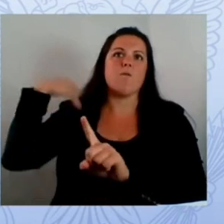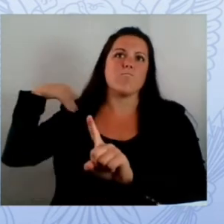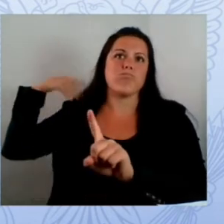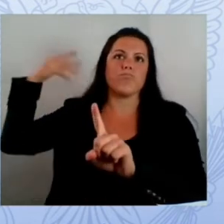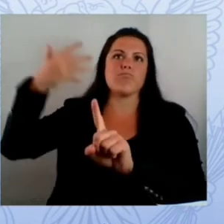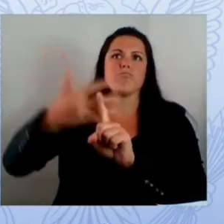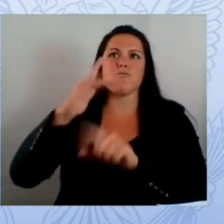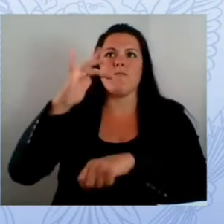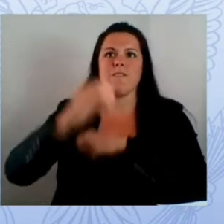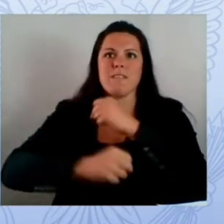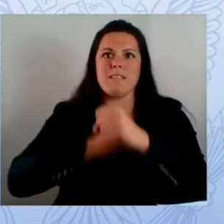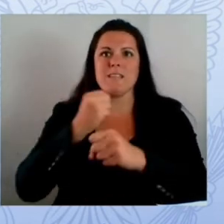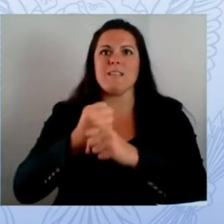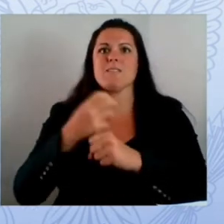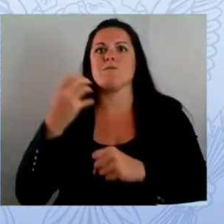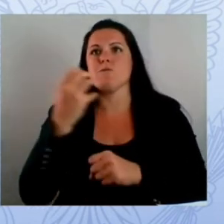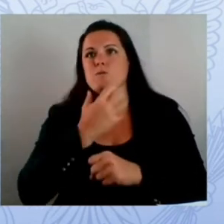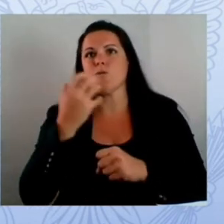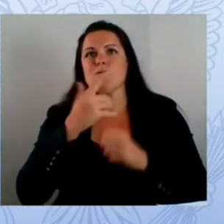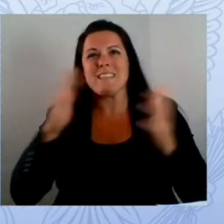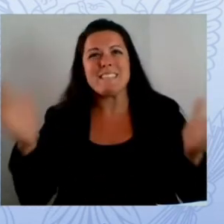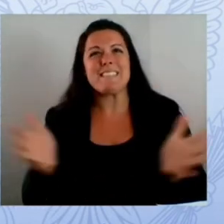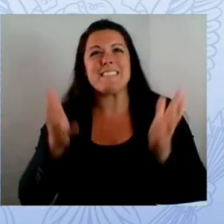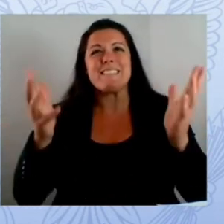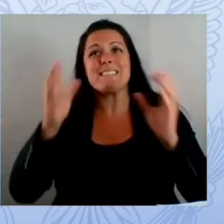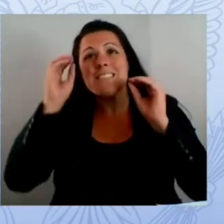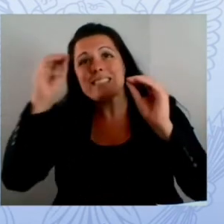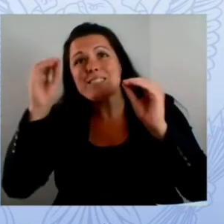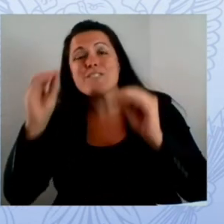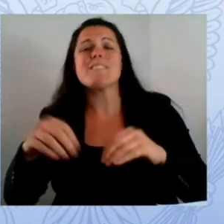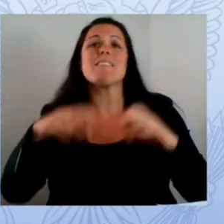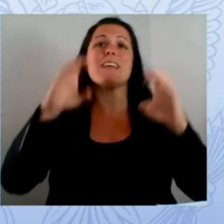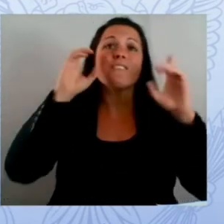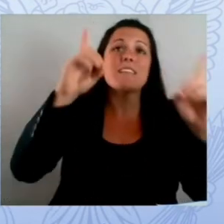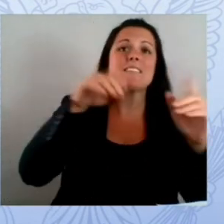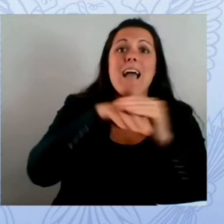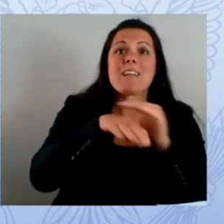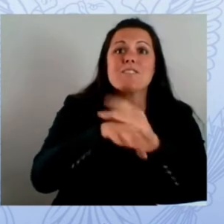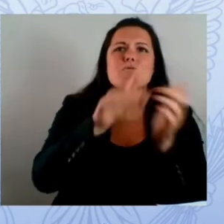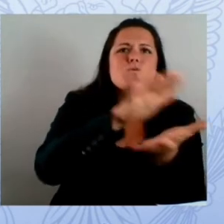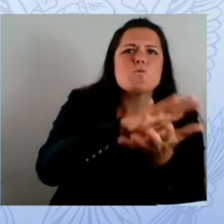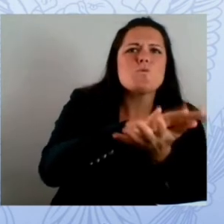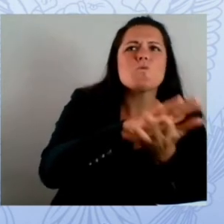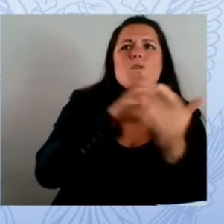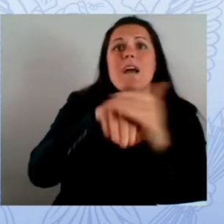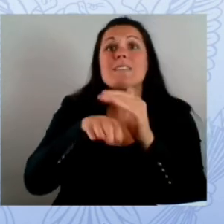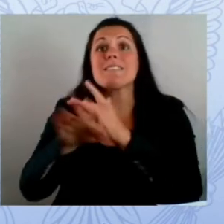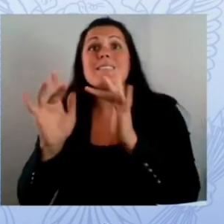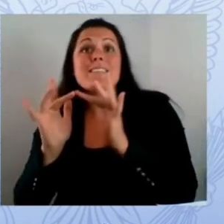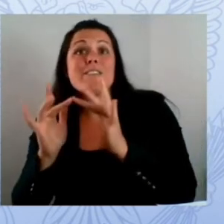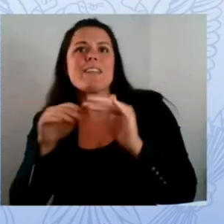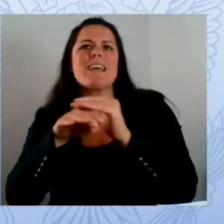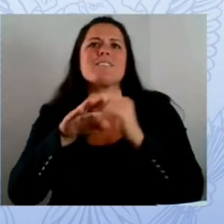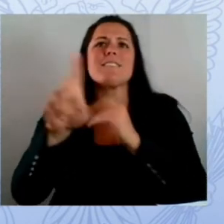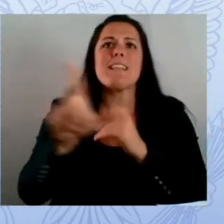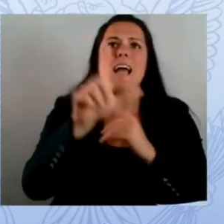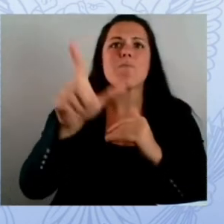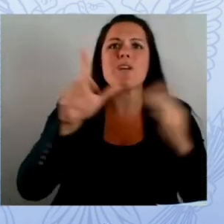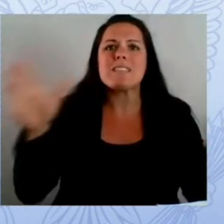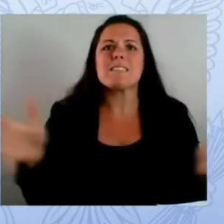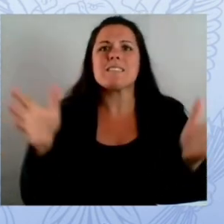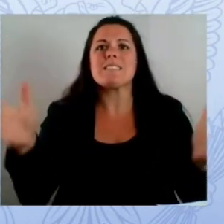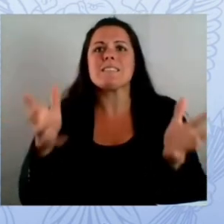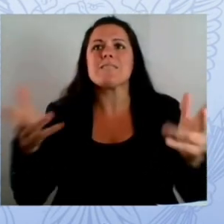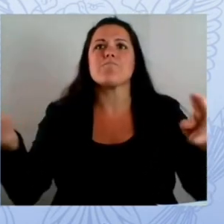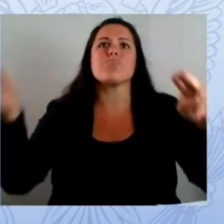education and library levels and uh one of the first things that we did was to establish a research and education network uh